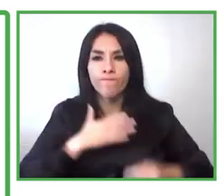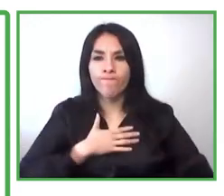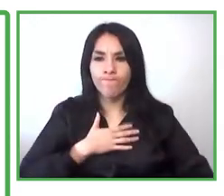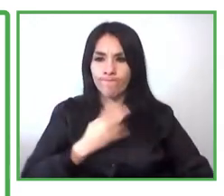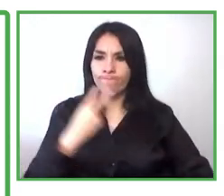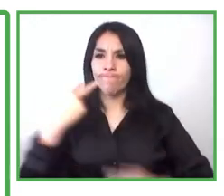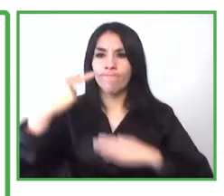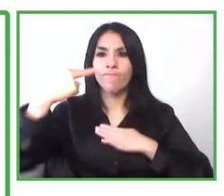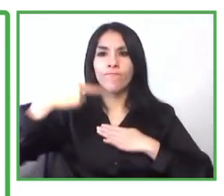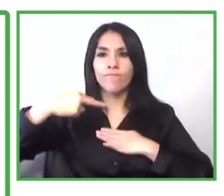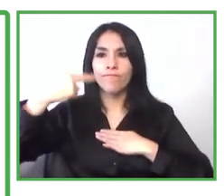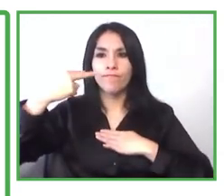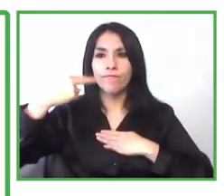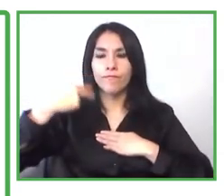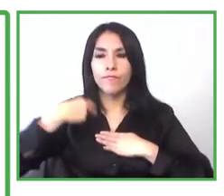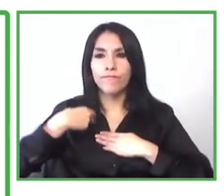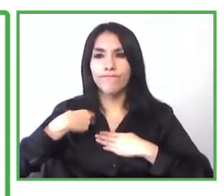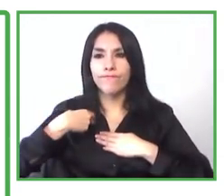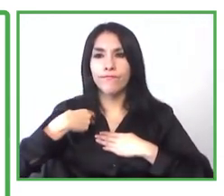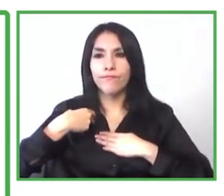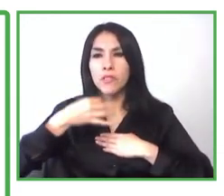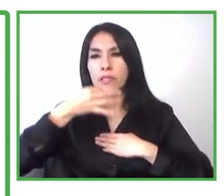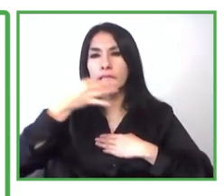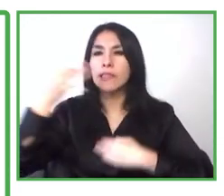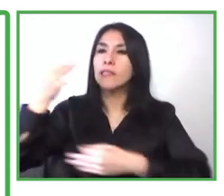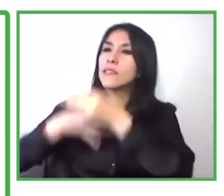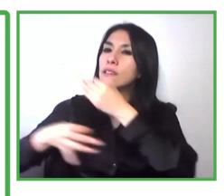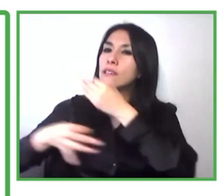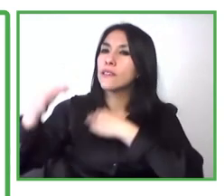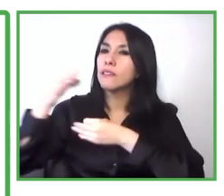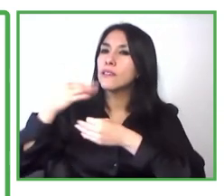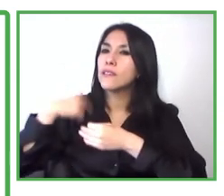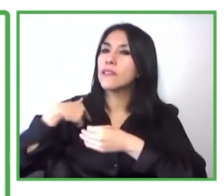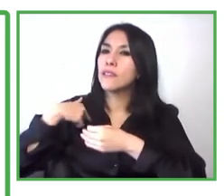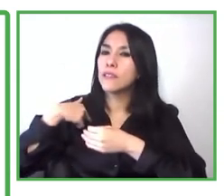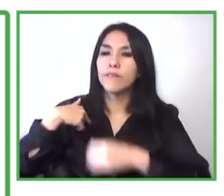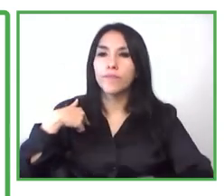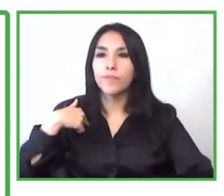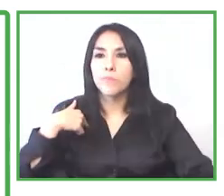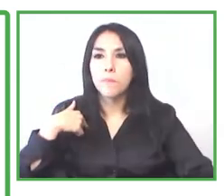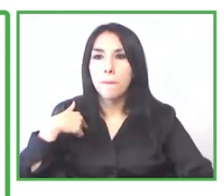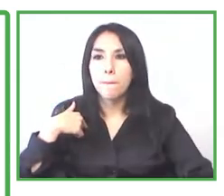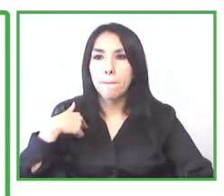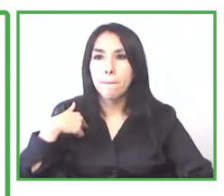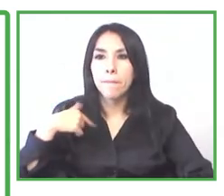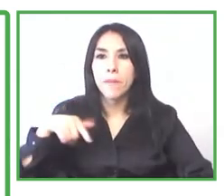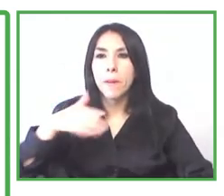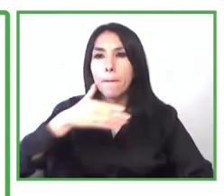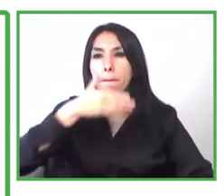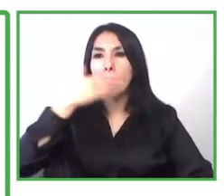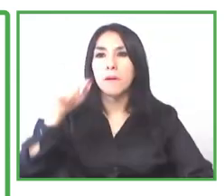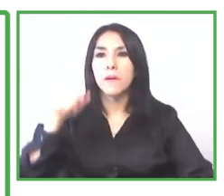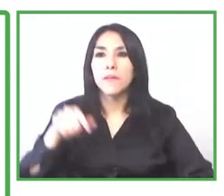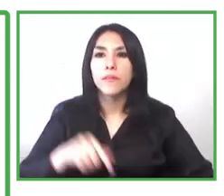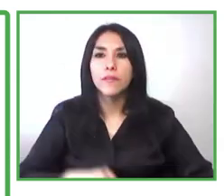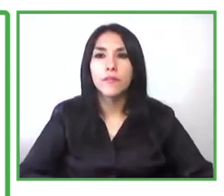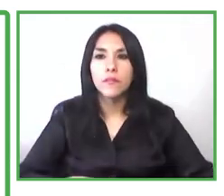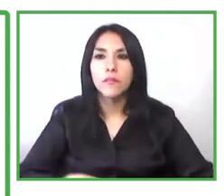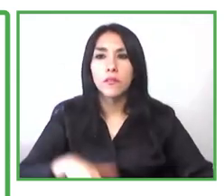going to be dark as people rely on agriculture for food and income